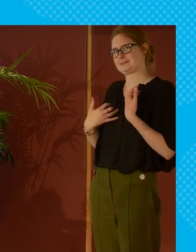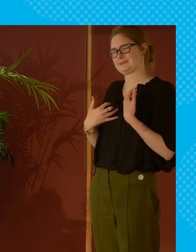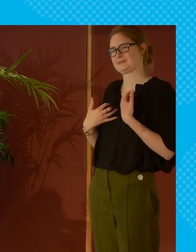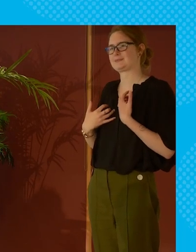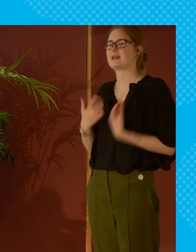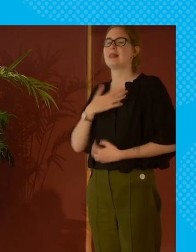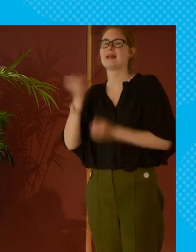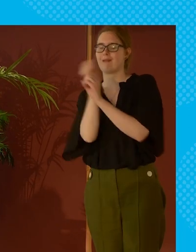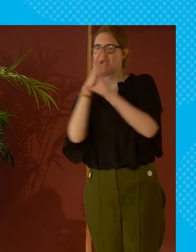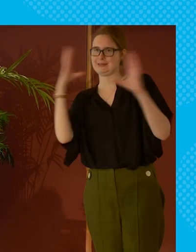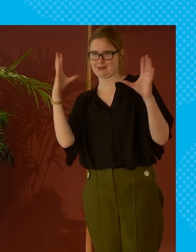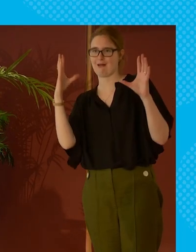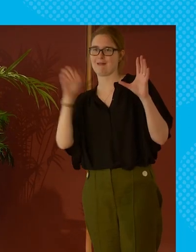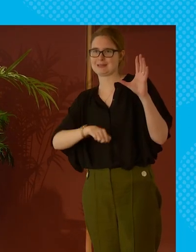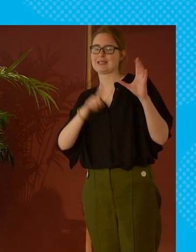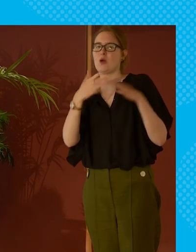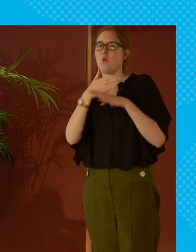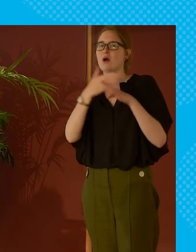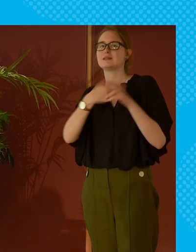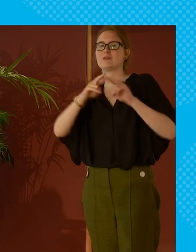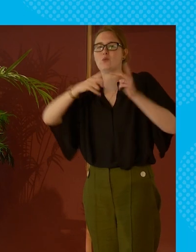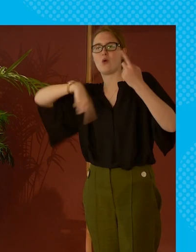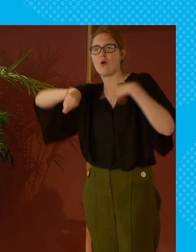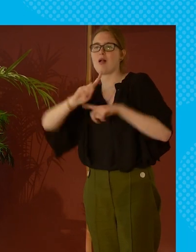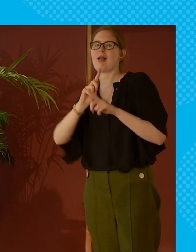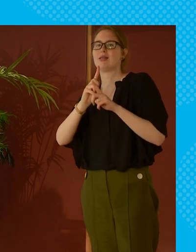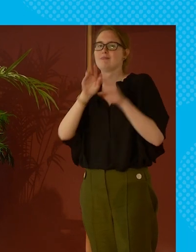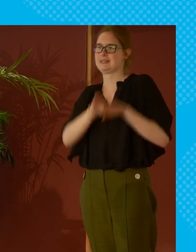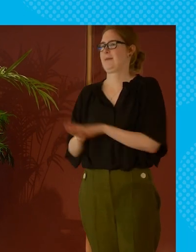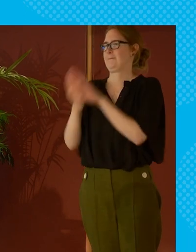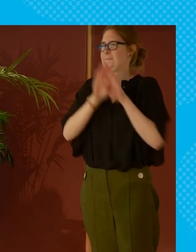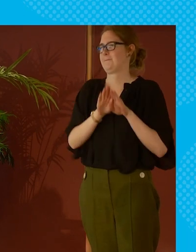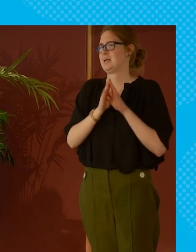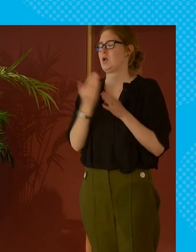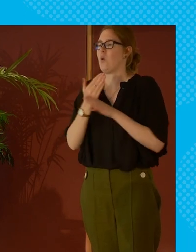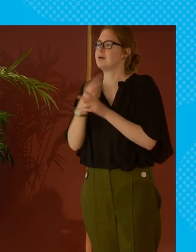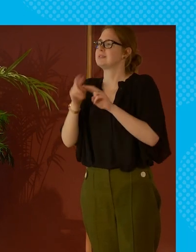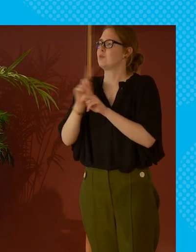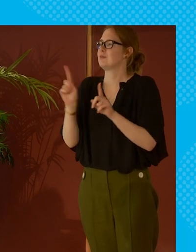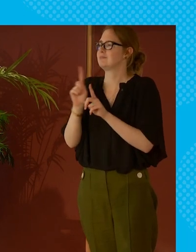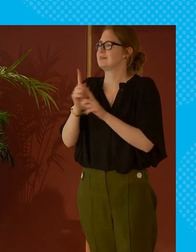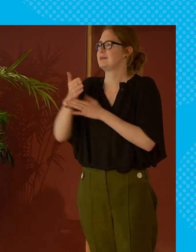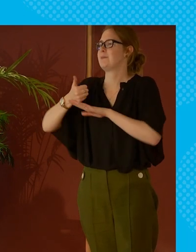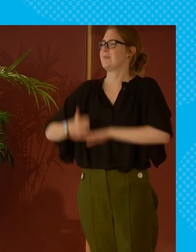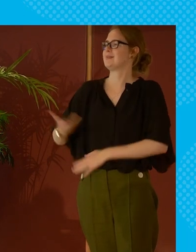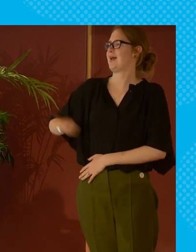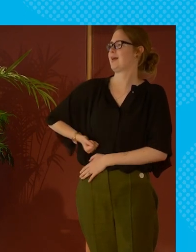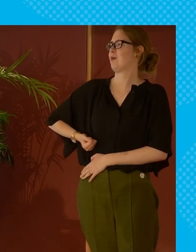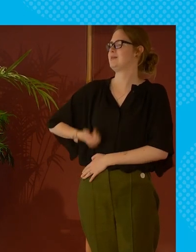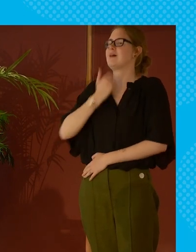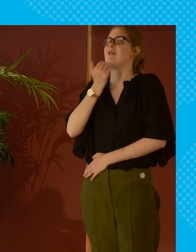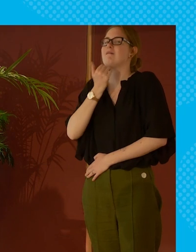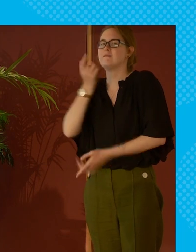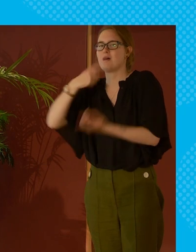interesting i like the idea of it it works if we're all kind of the same and it works if the basic income